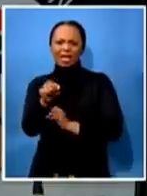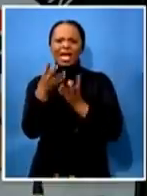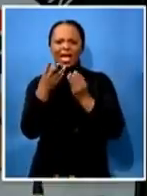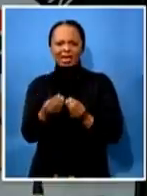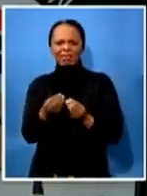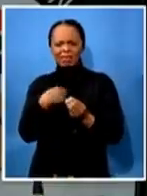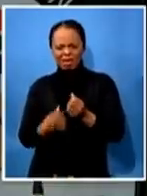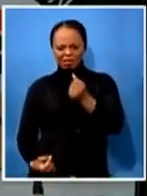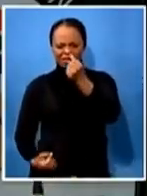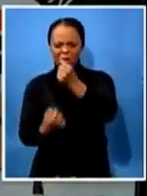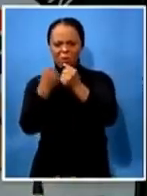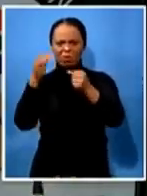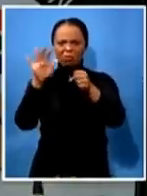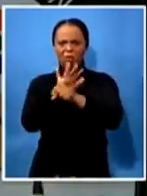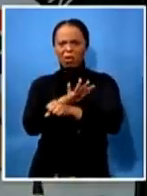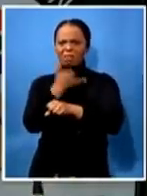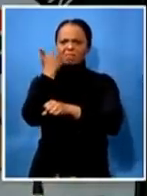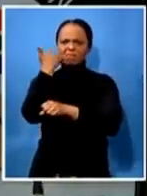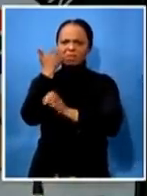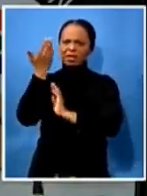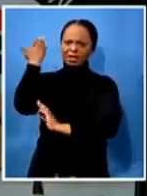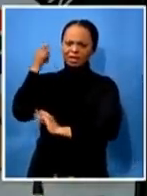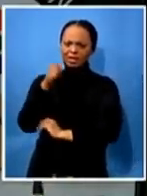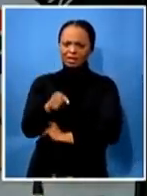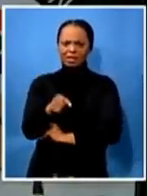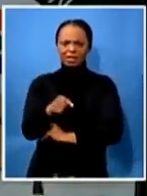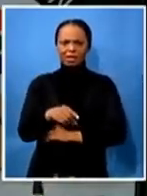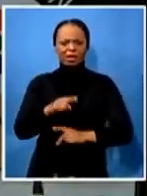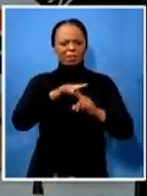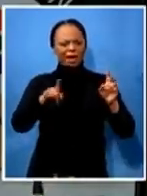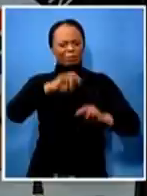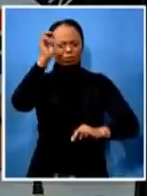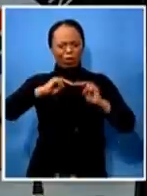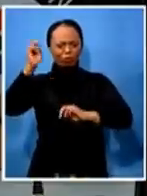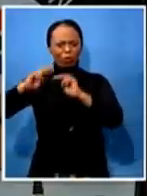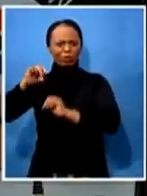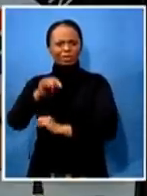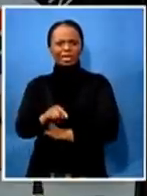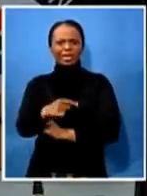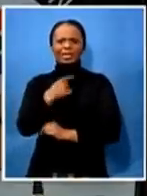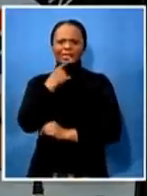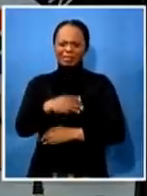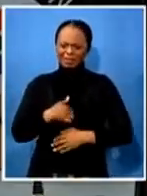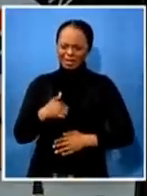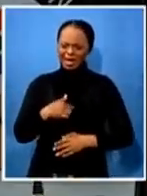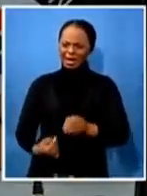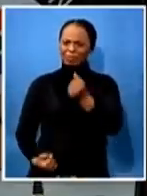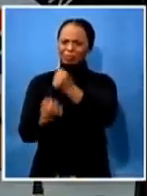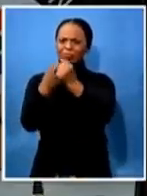they've fallen short chairperson of even saying i had influence of comrade on comrade president nelson mandel